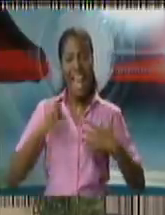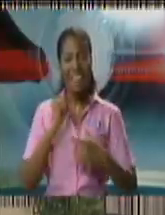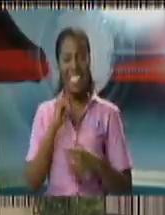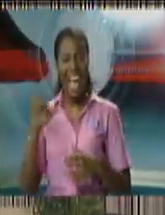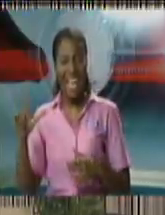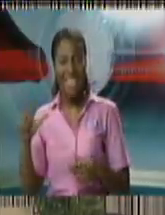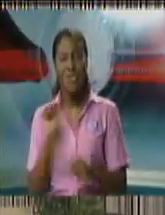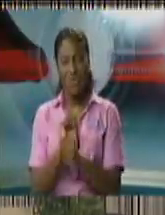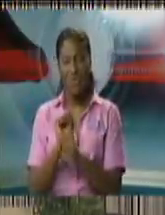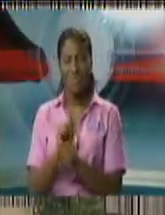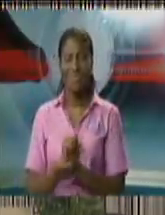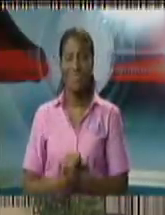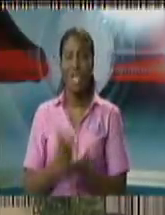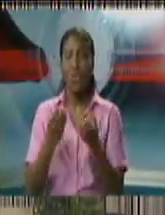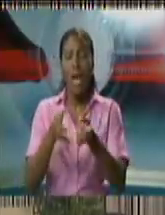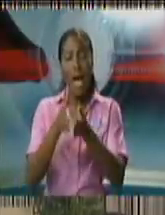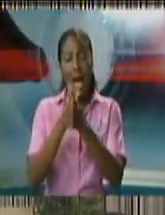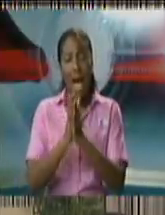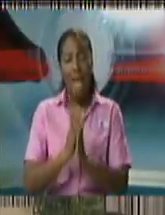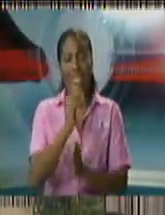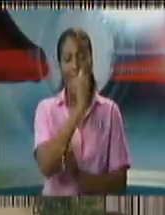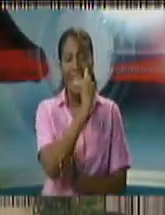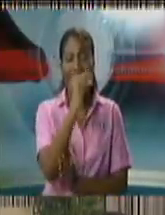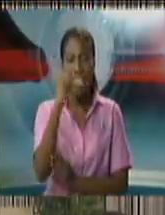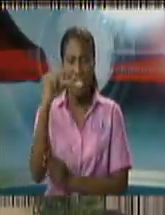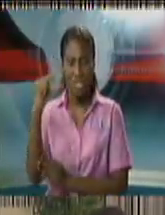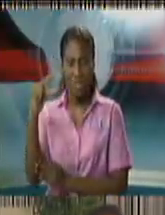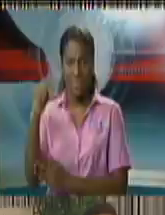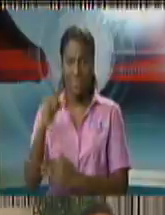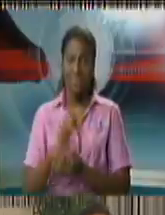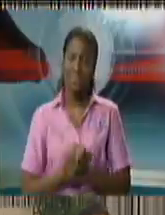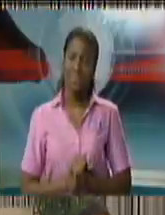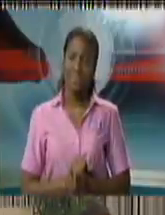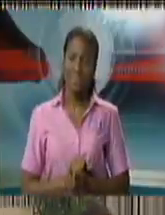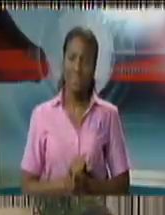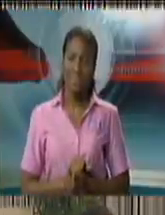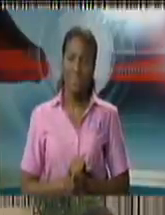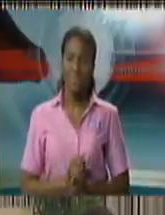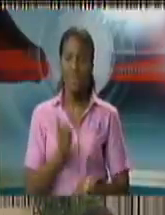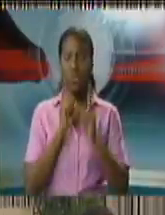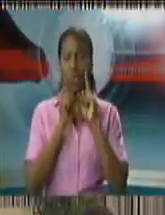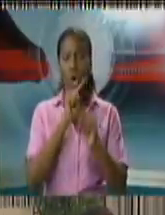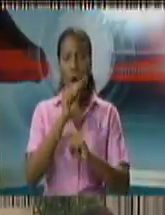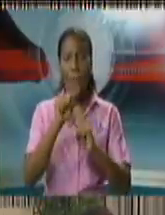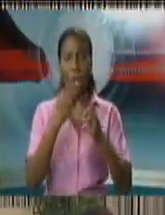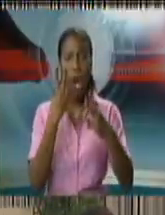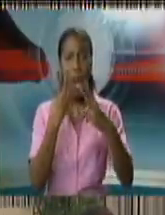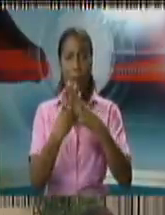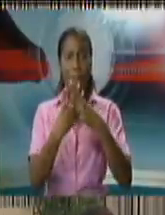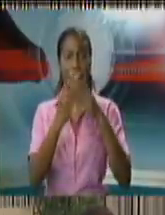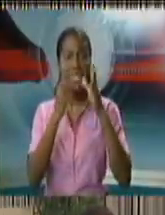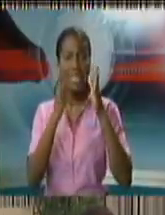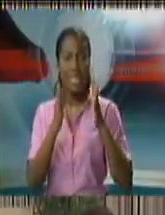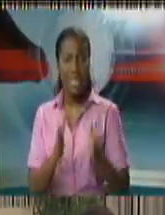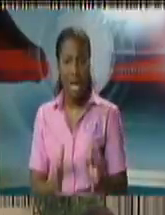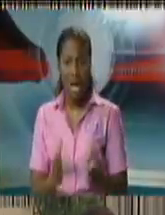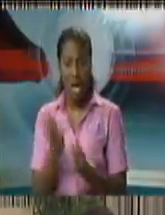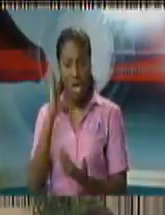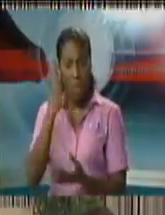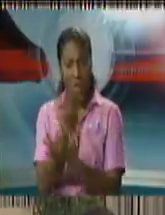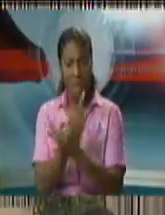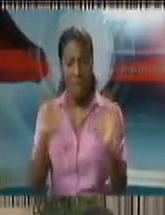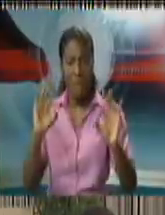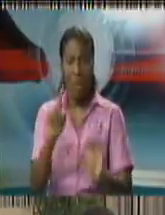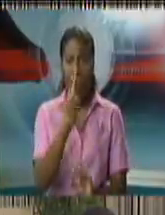question is for the ag with respect to the prisoners that were released you said 121